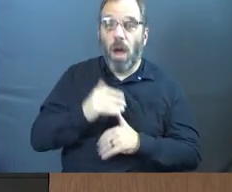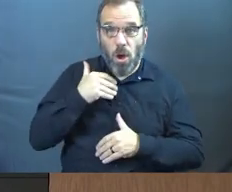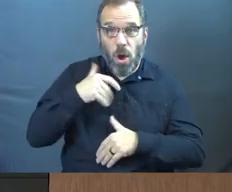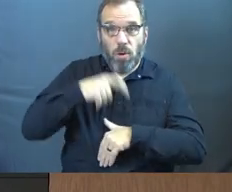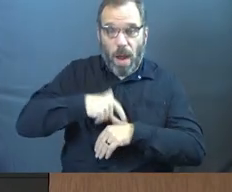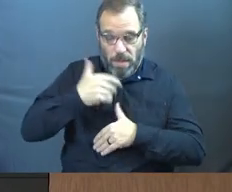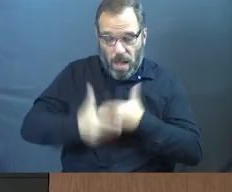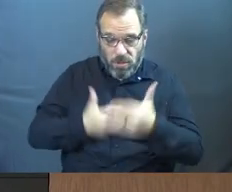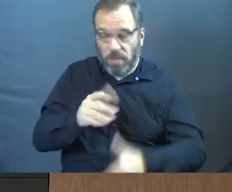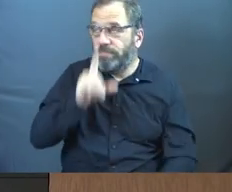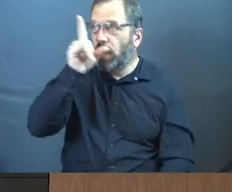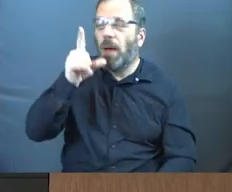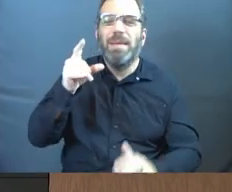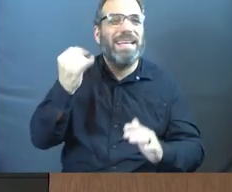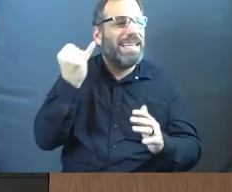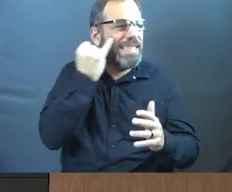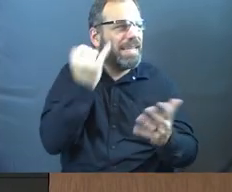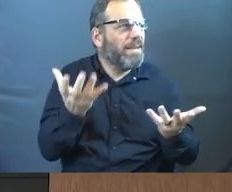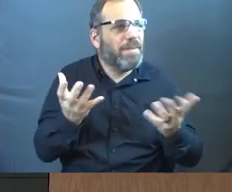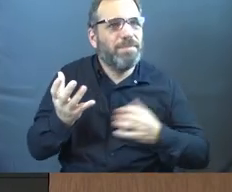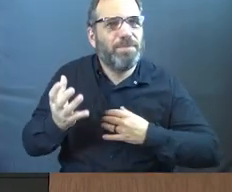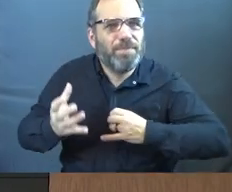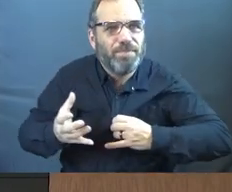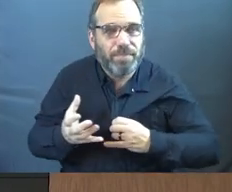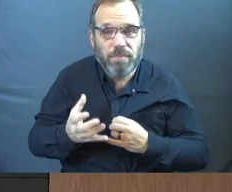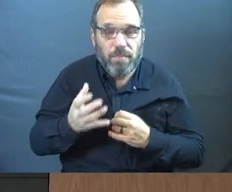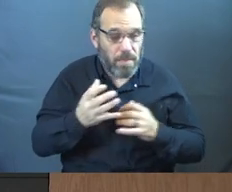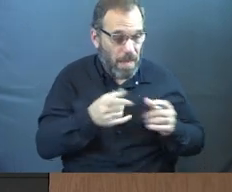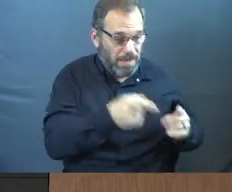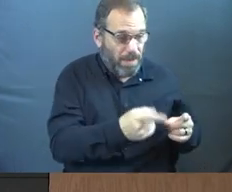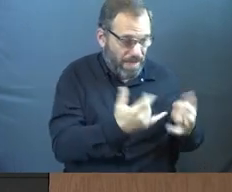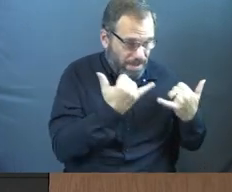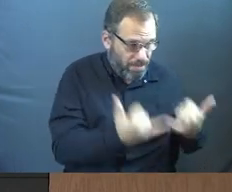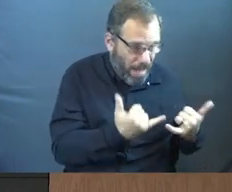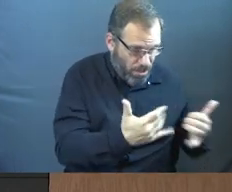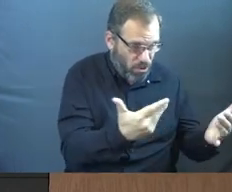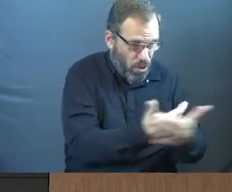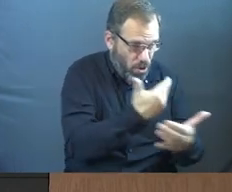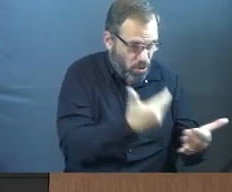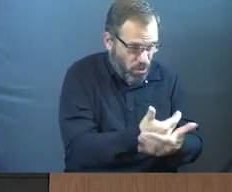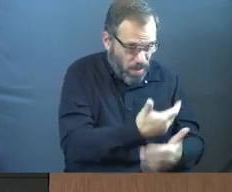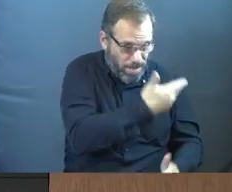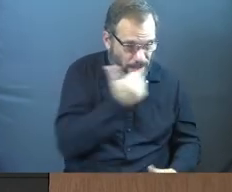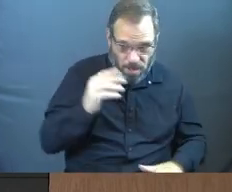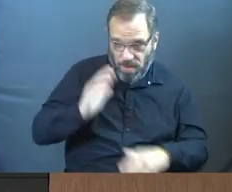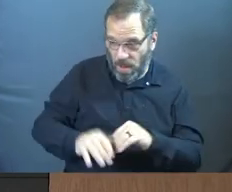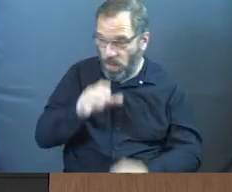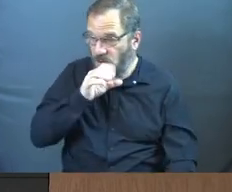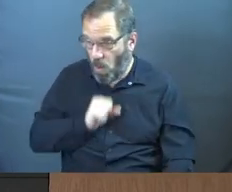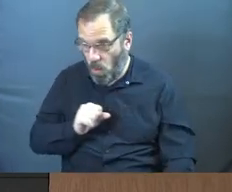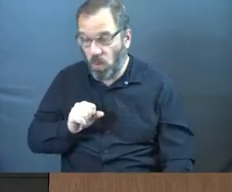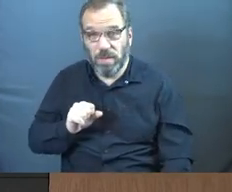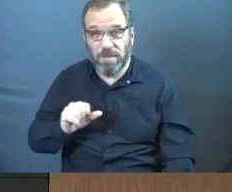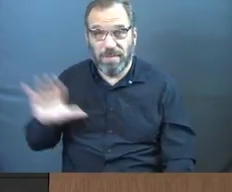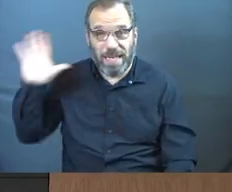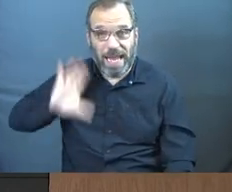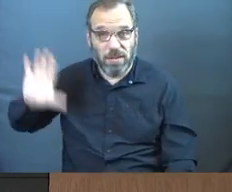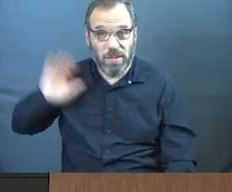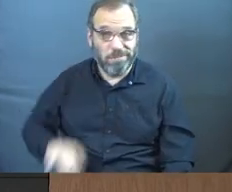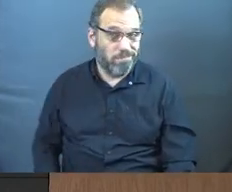Chronological snobbery is the idea that just because something's modern and new, that means it's better than what's old and ancient.